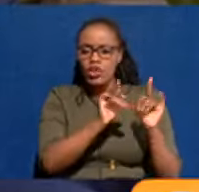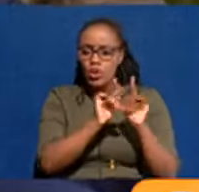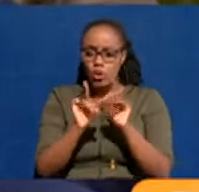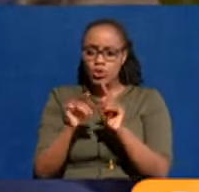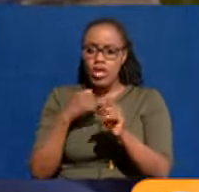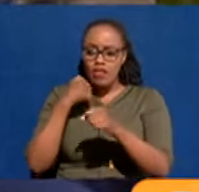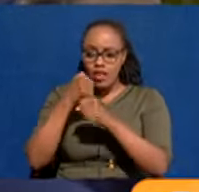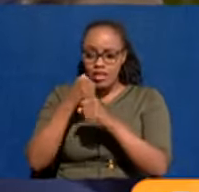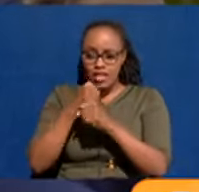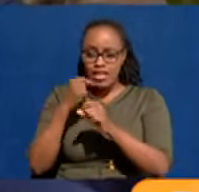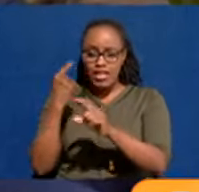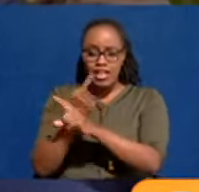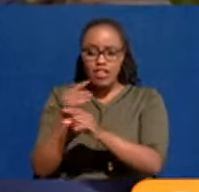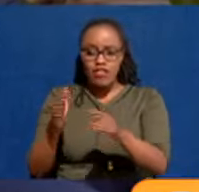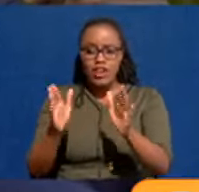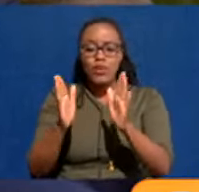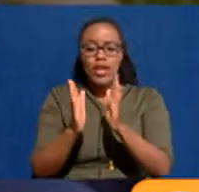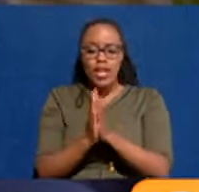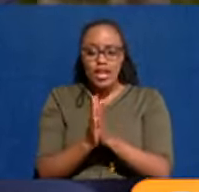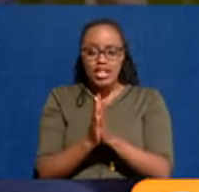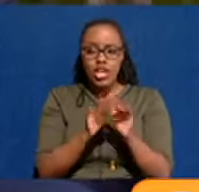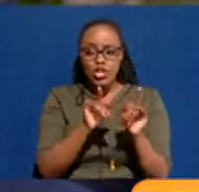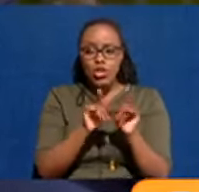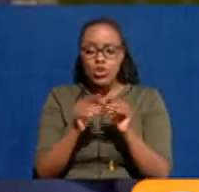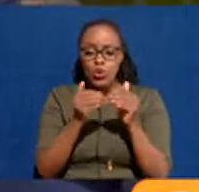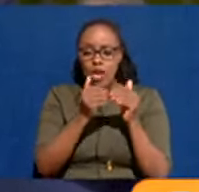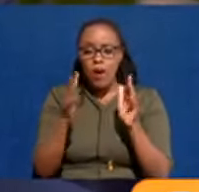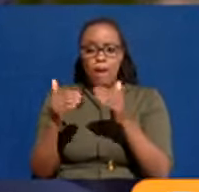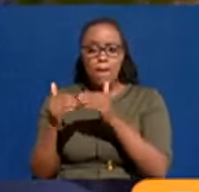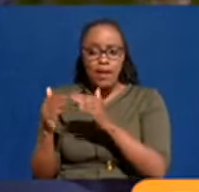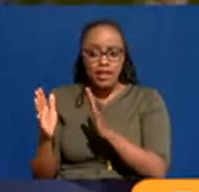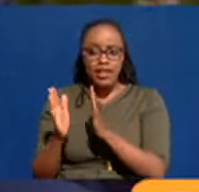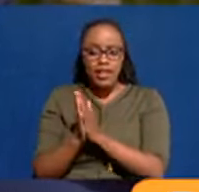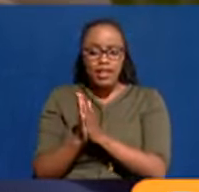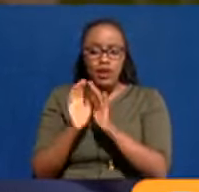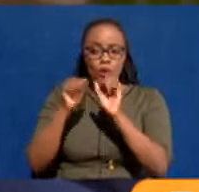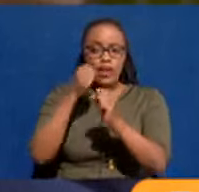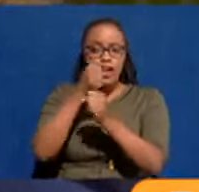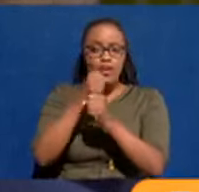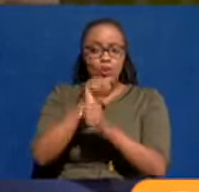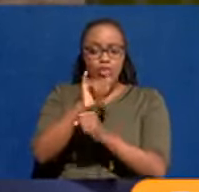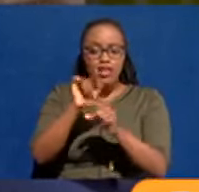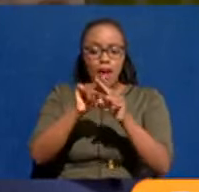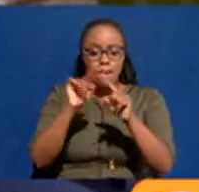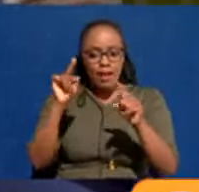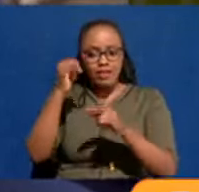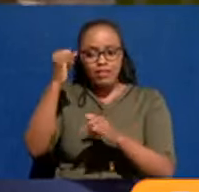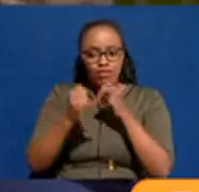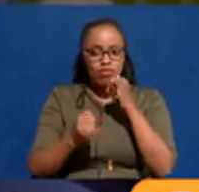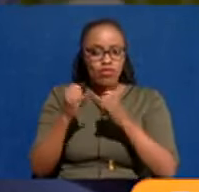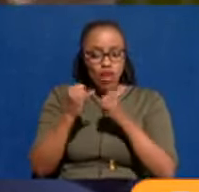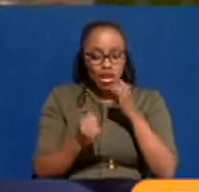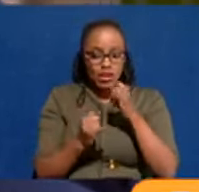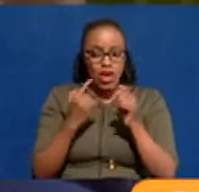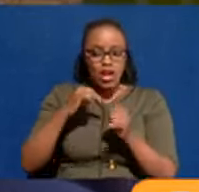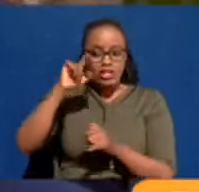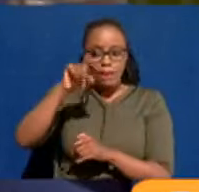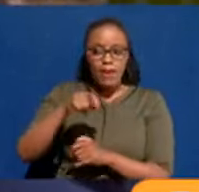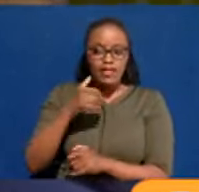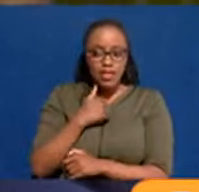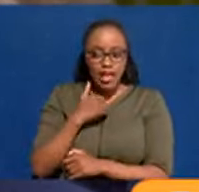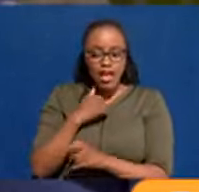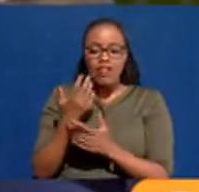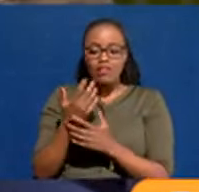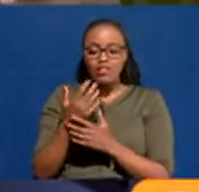this could be done differently. Yeah. And, you we're open enough to say, okay, yes, we can change that. But ultimately, we must have a mass